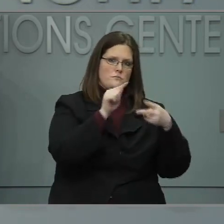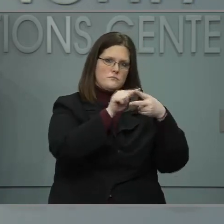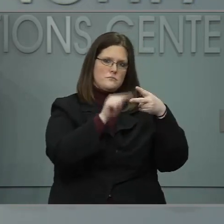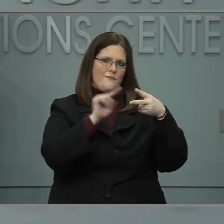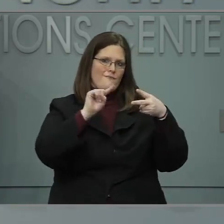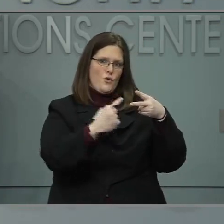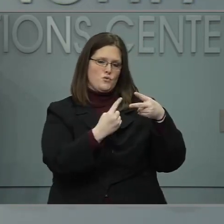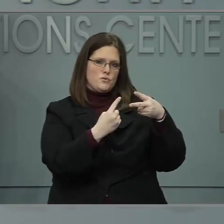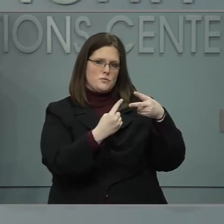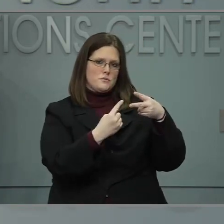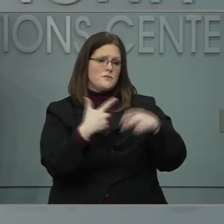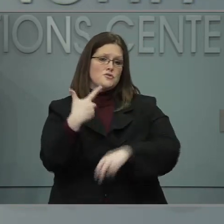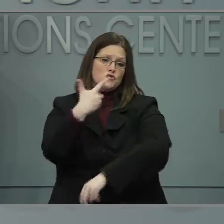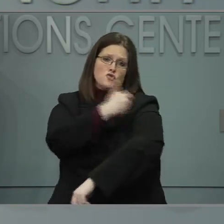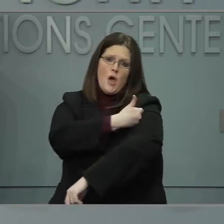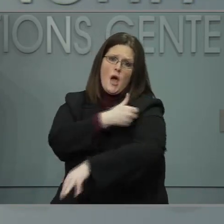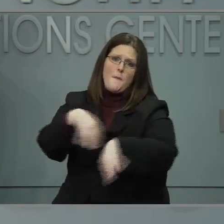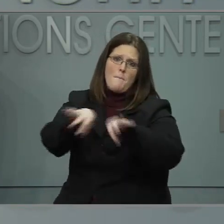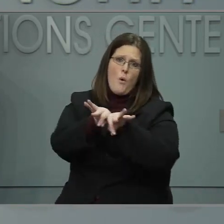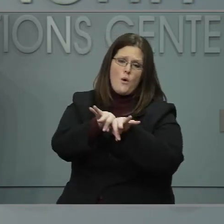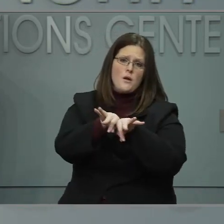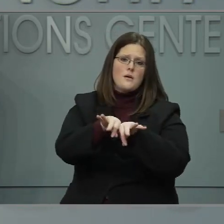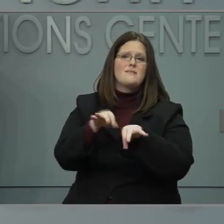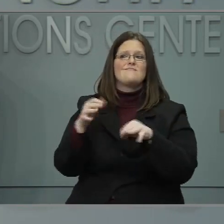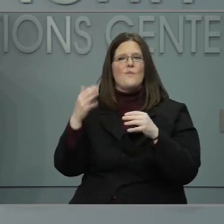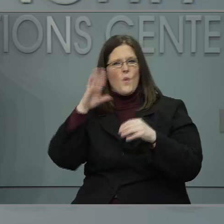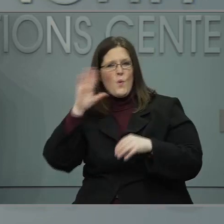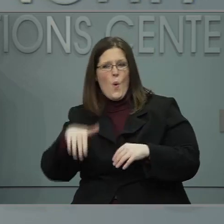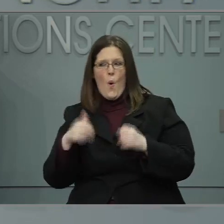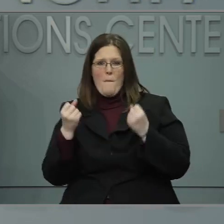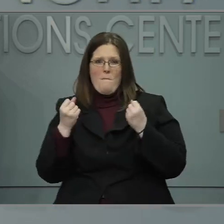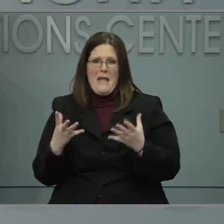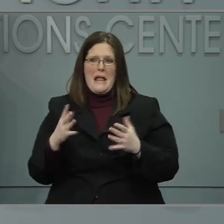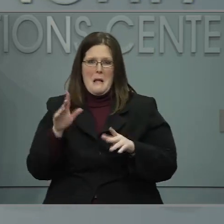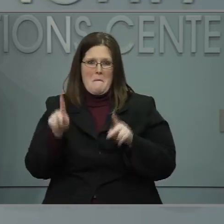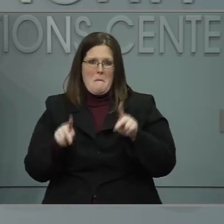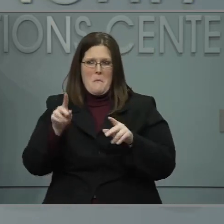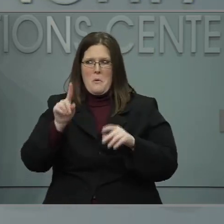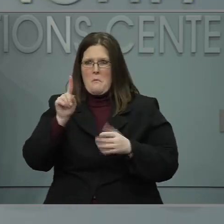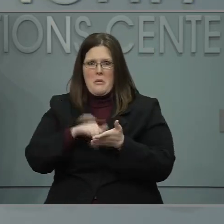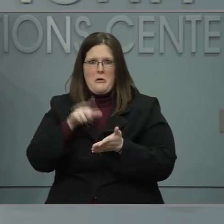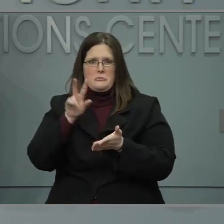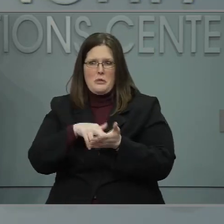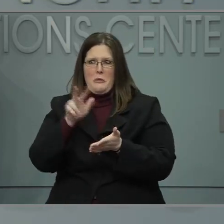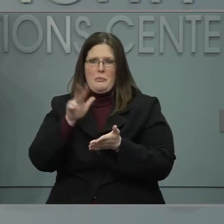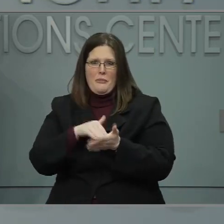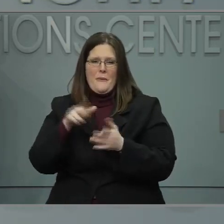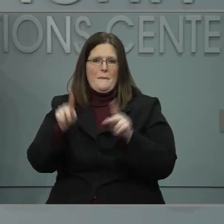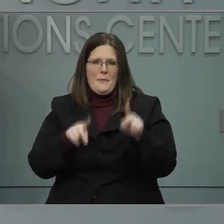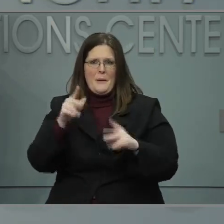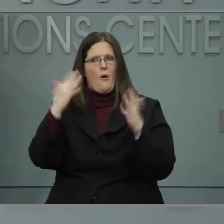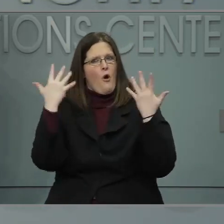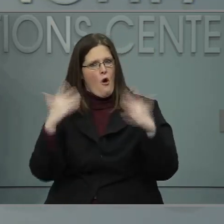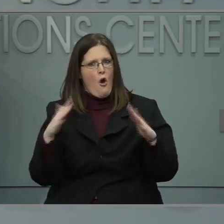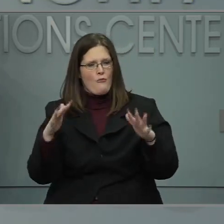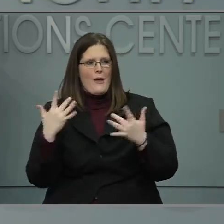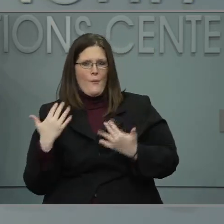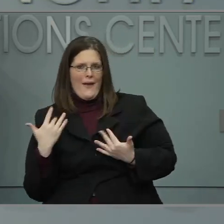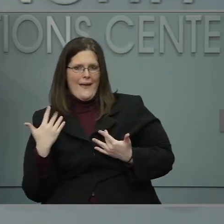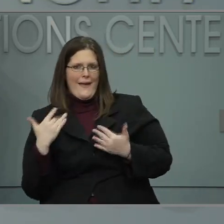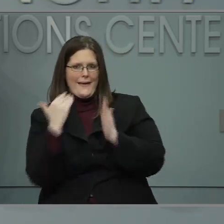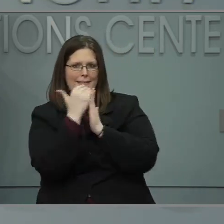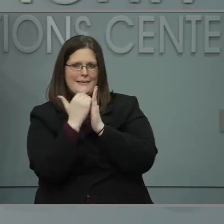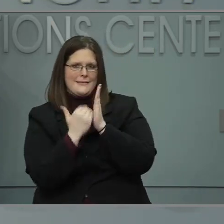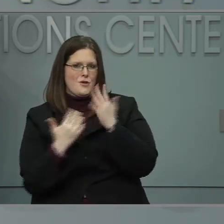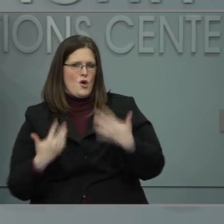and thousands of people that are on waiting lists across the state who are 65 and over. We're